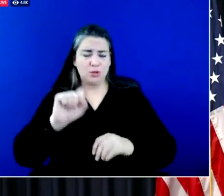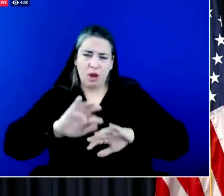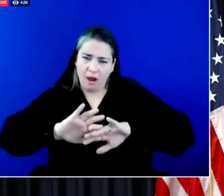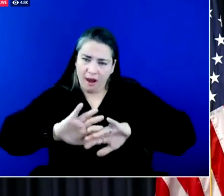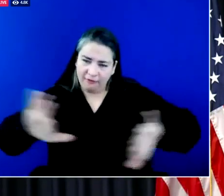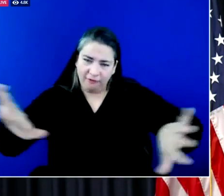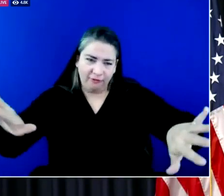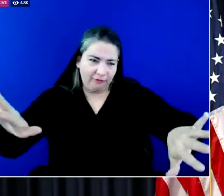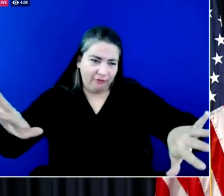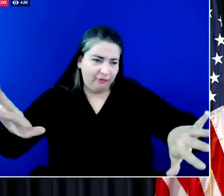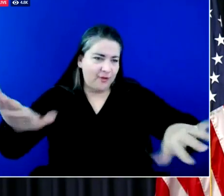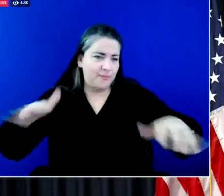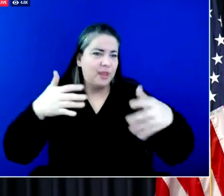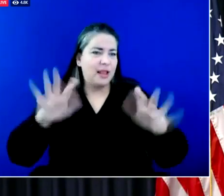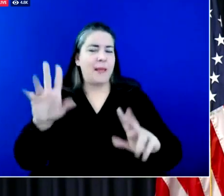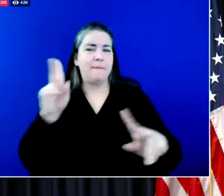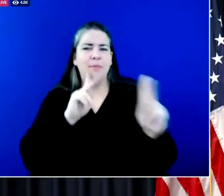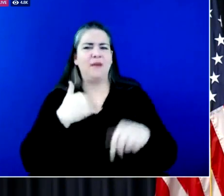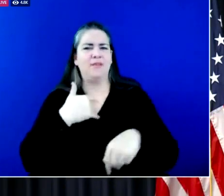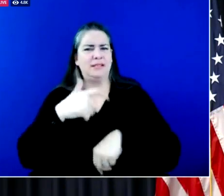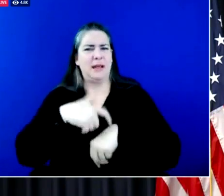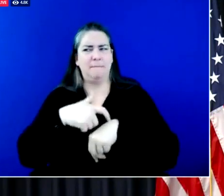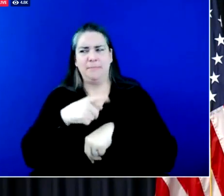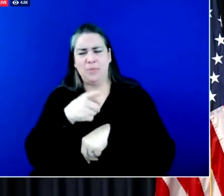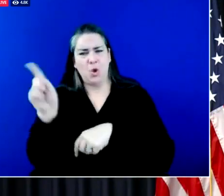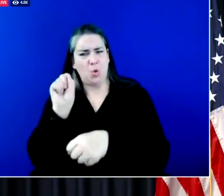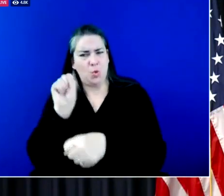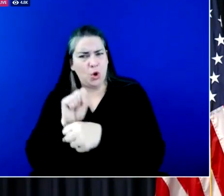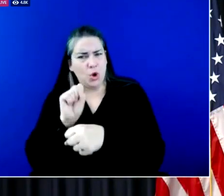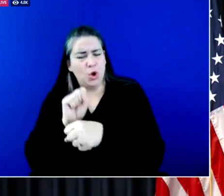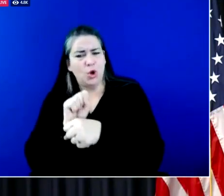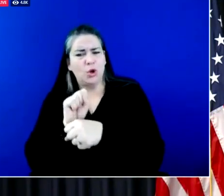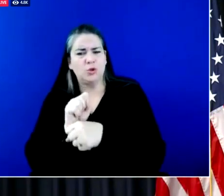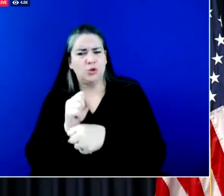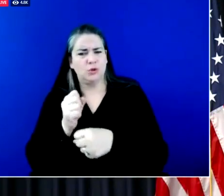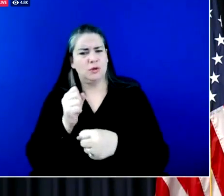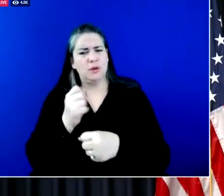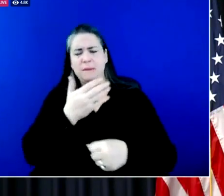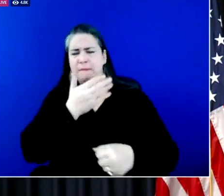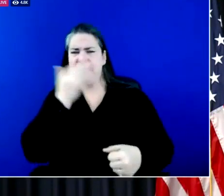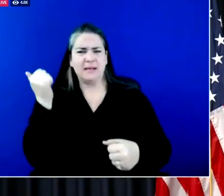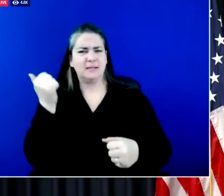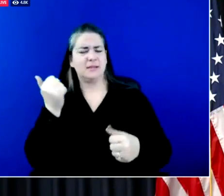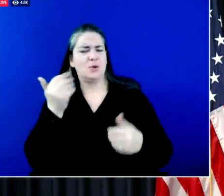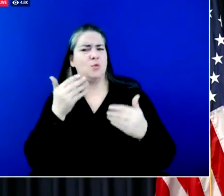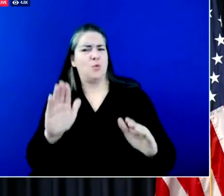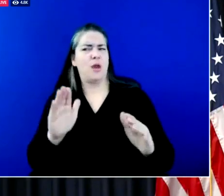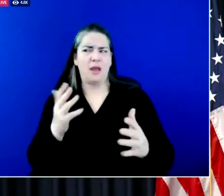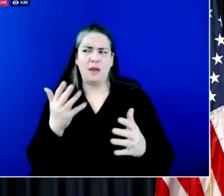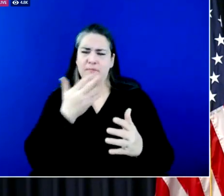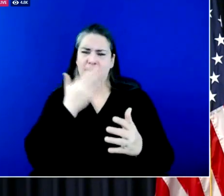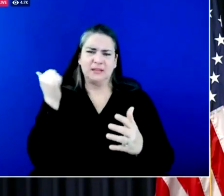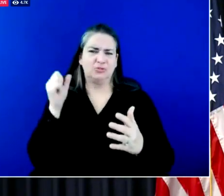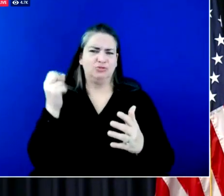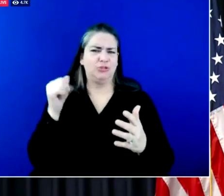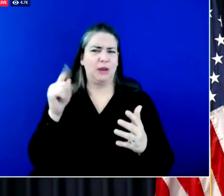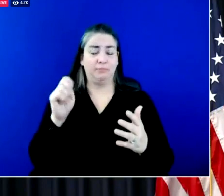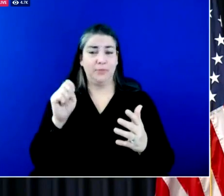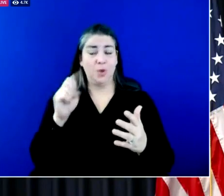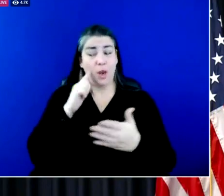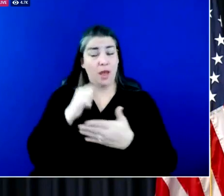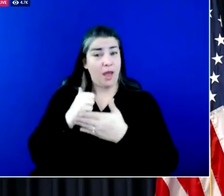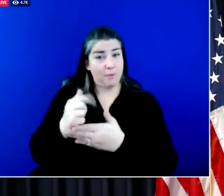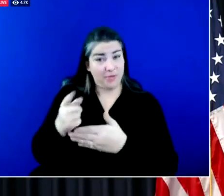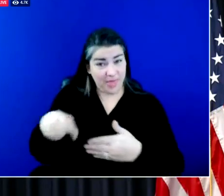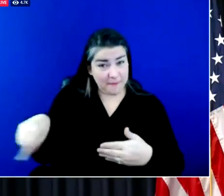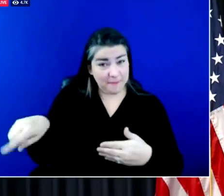that extra time to make sure we can get them in the very best shape for you. That's something that will help them and it'll